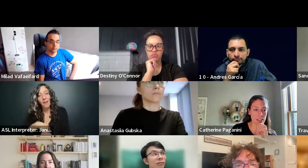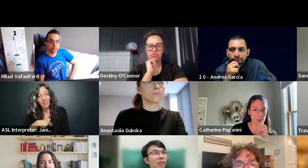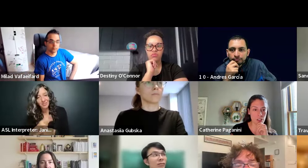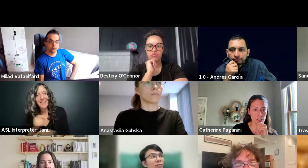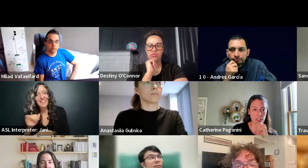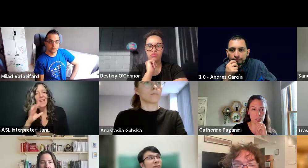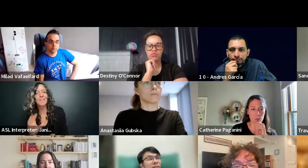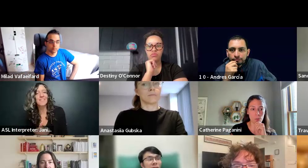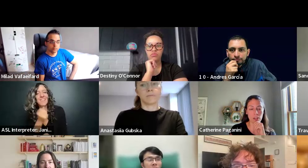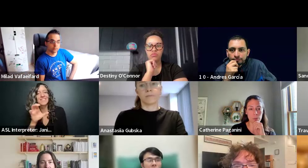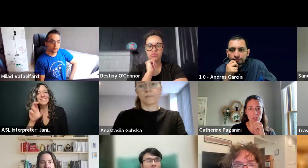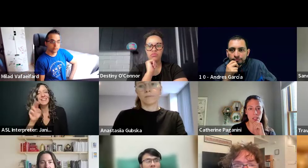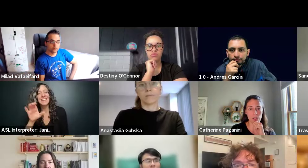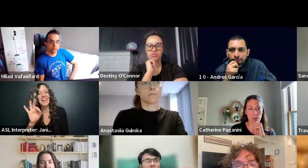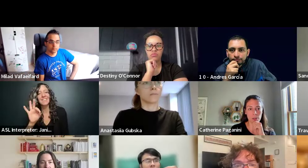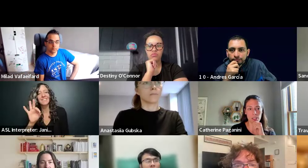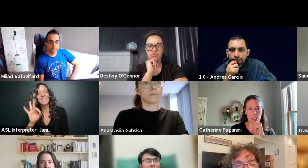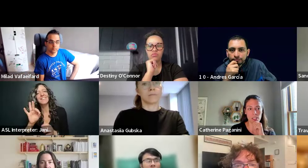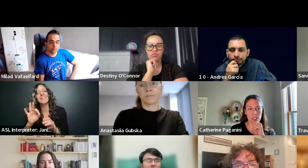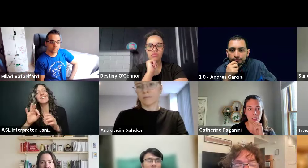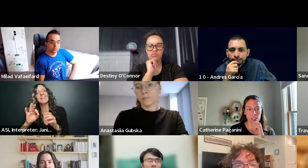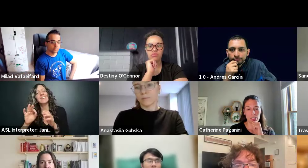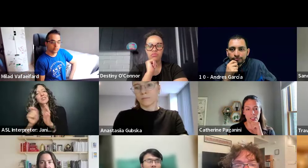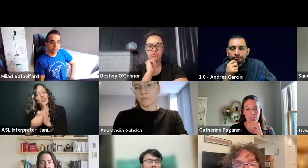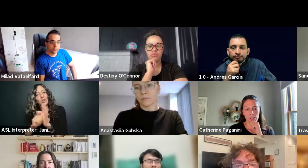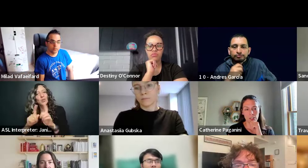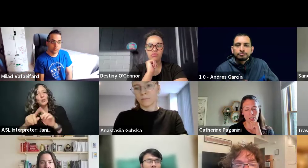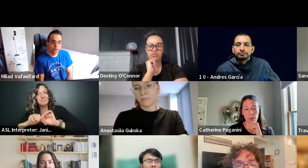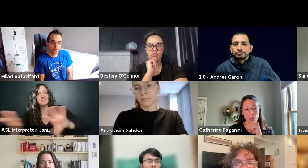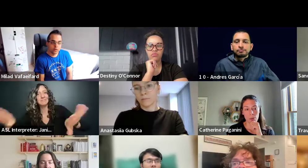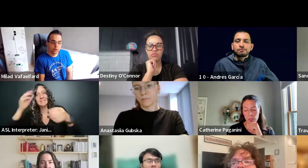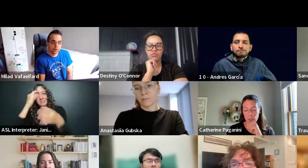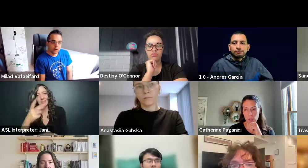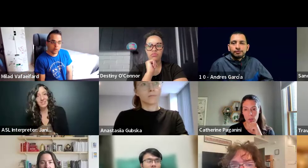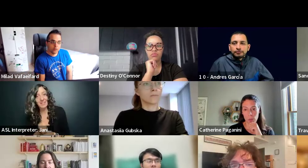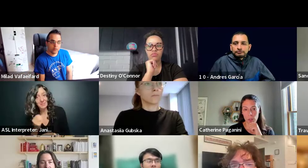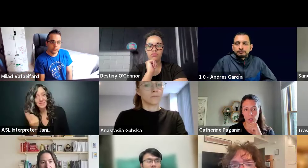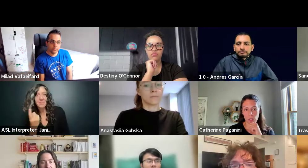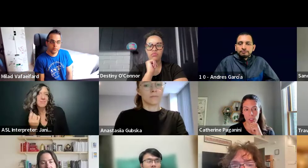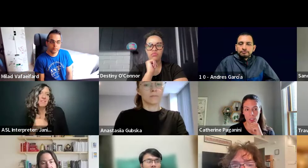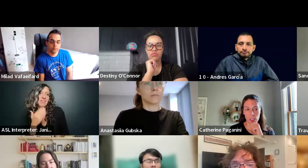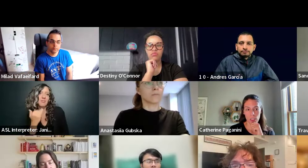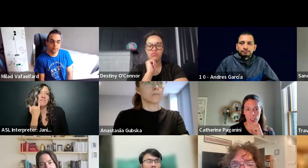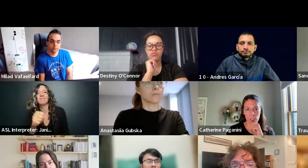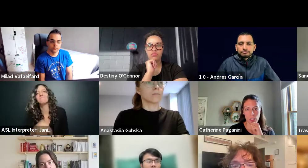the CNC in general to get the word out about, about things. So maybe something we should do as well.